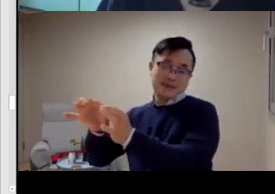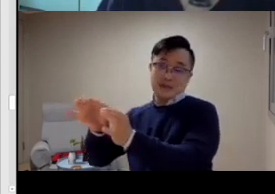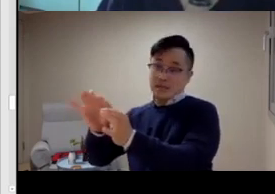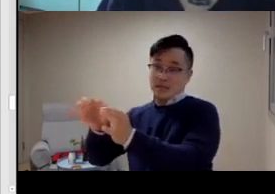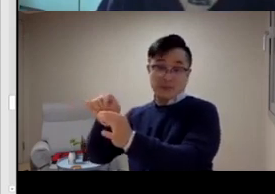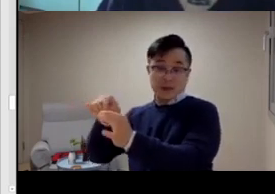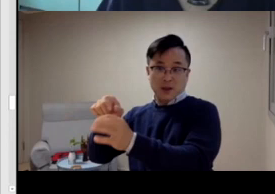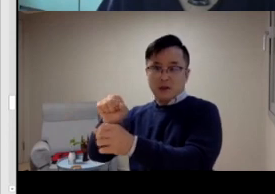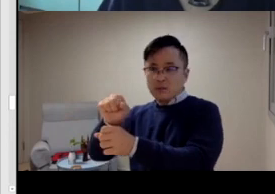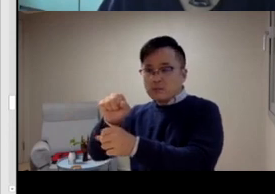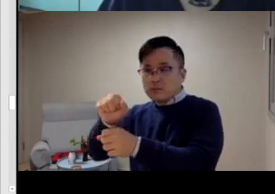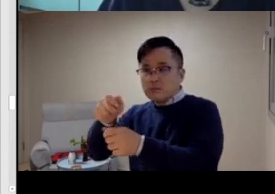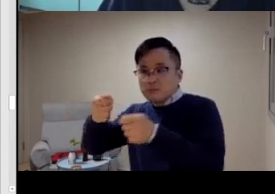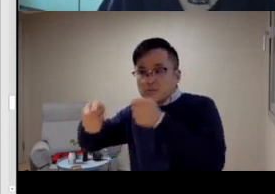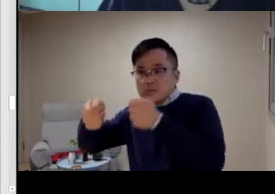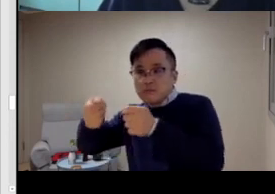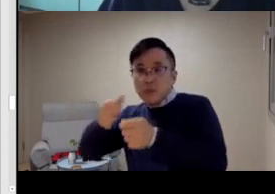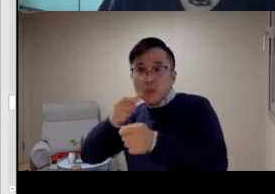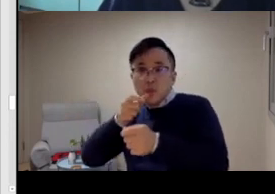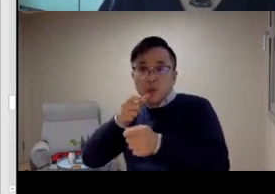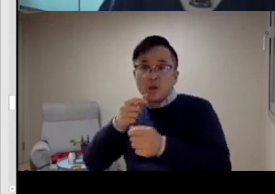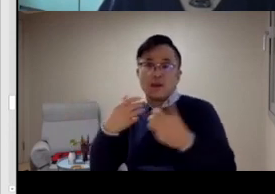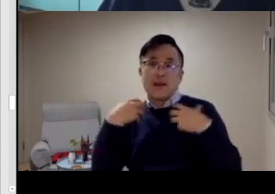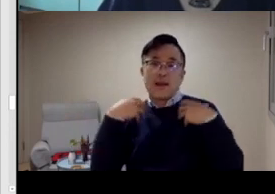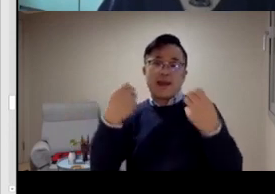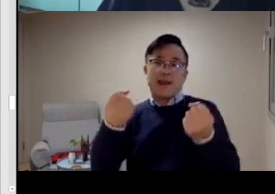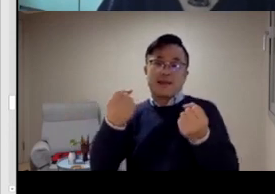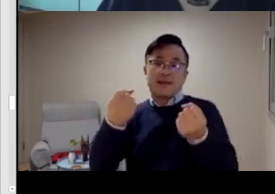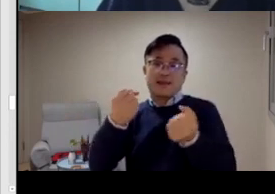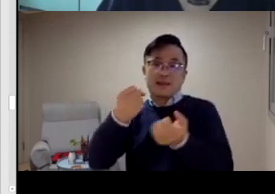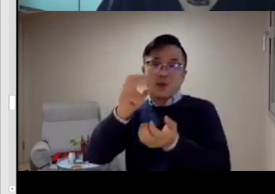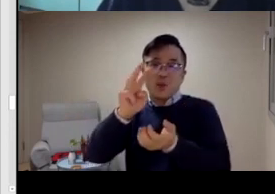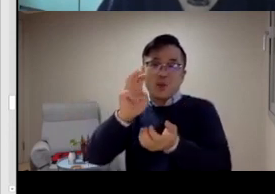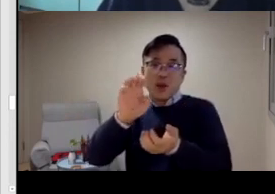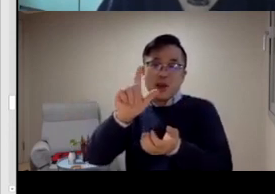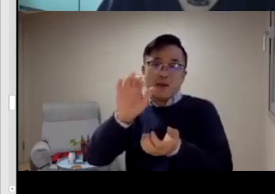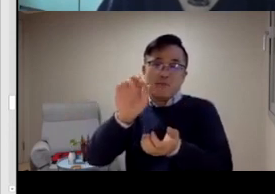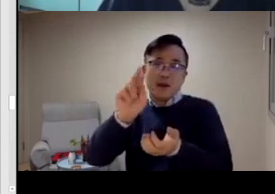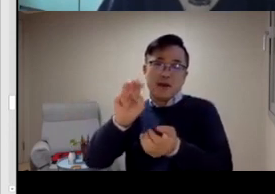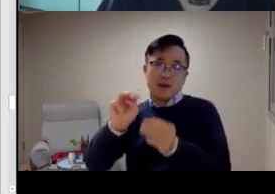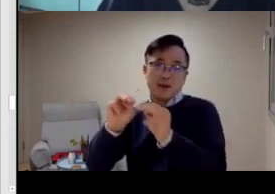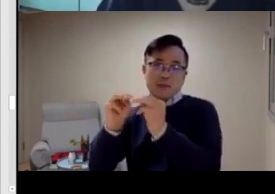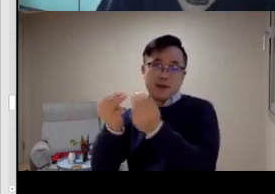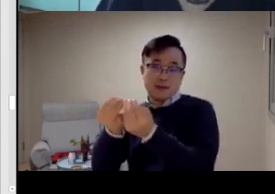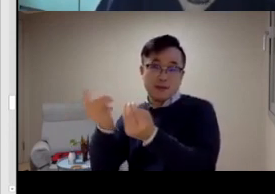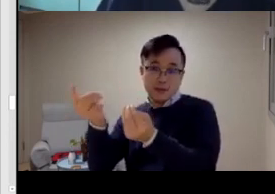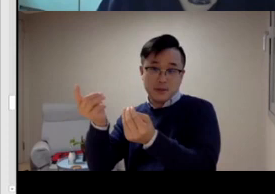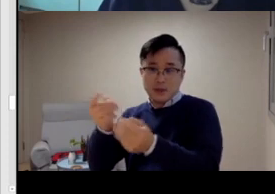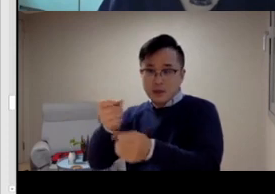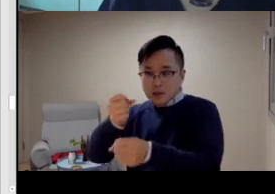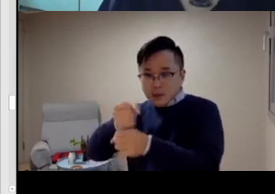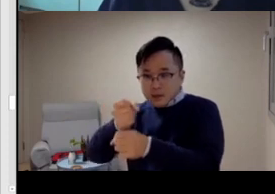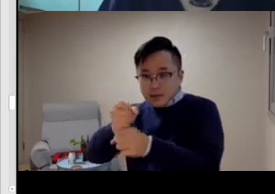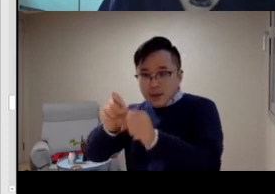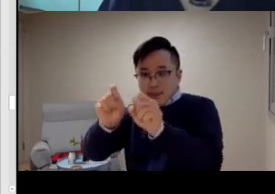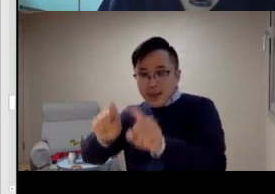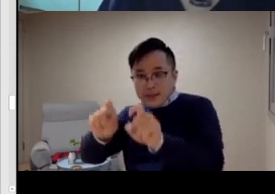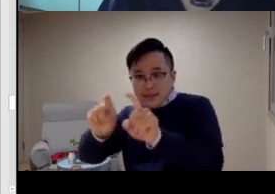So that we can have more fruitful conversations and I will have more power, more respect. By having that PhD,